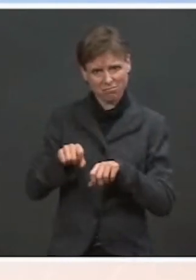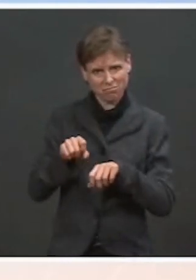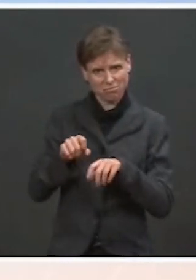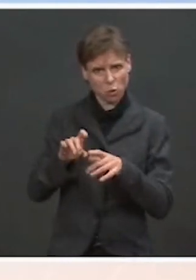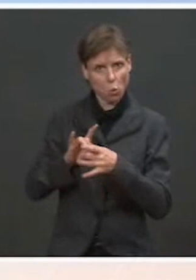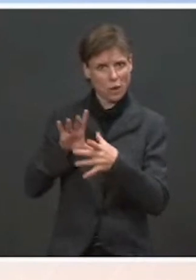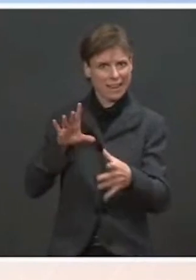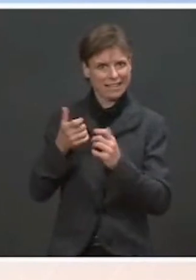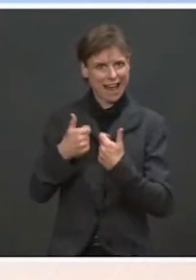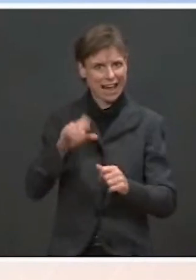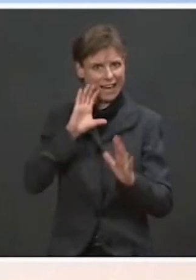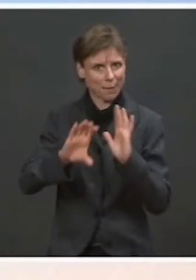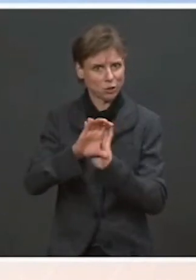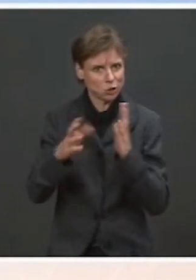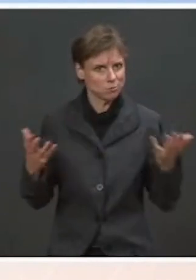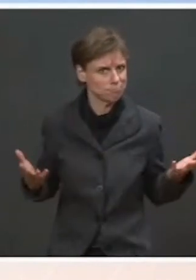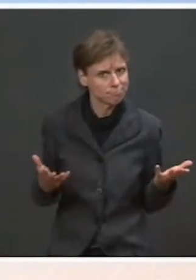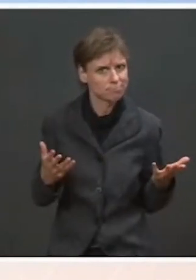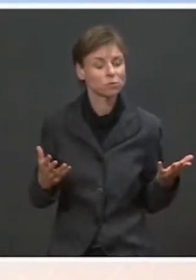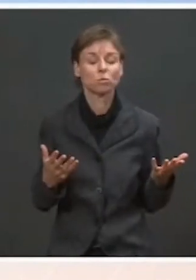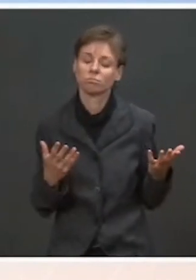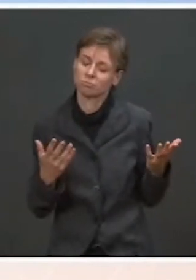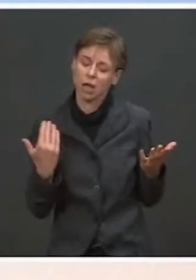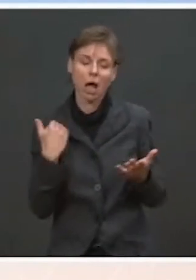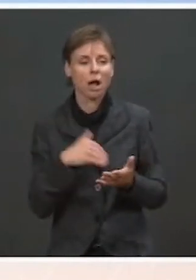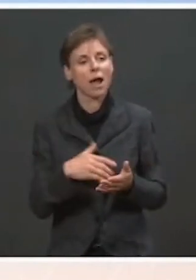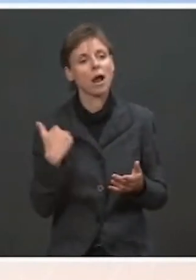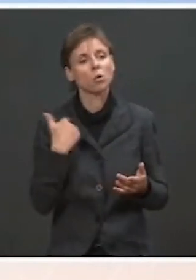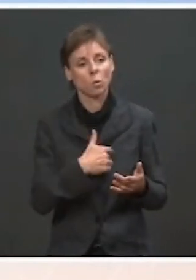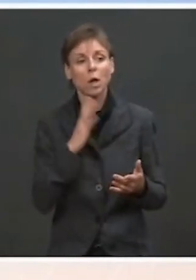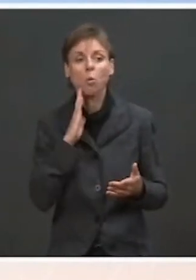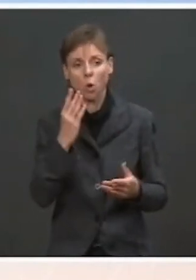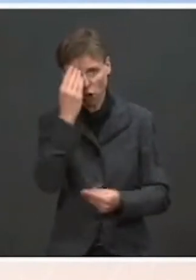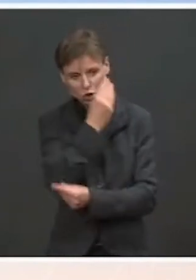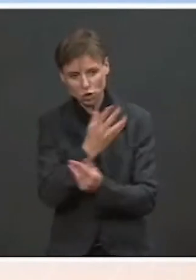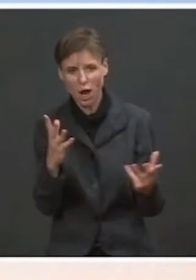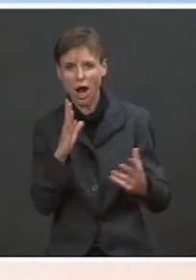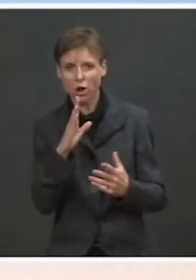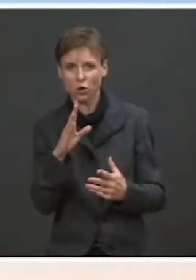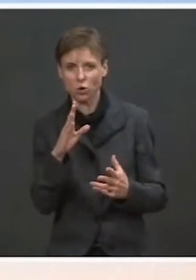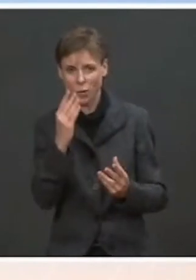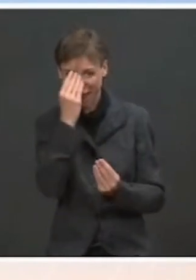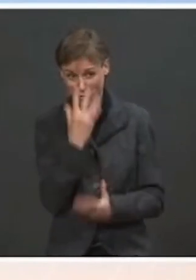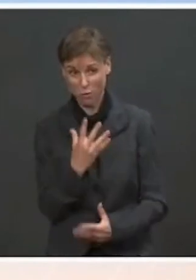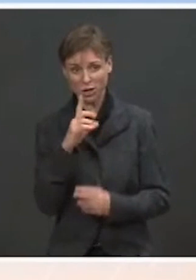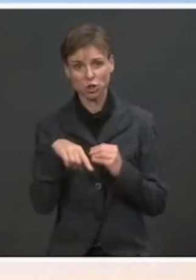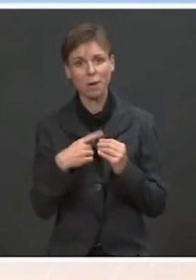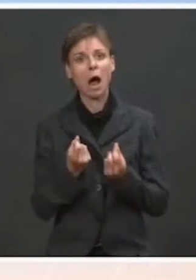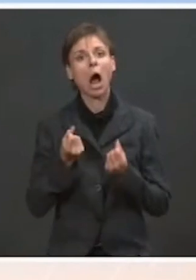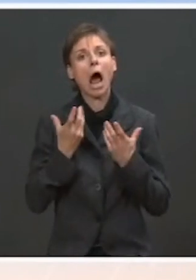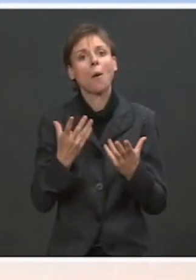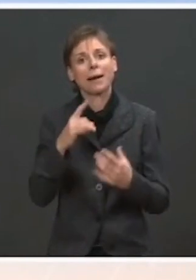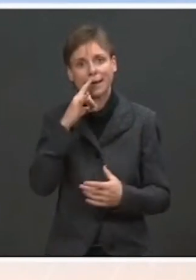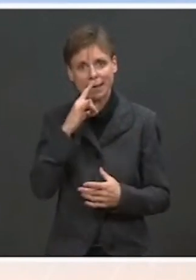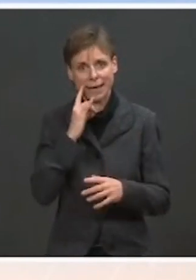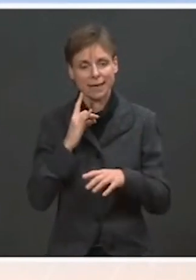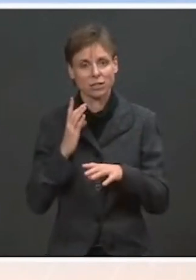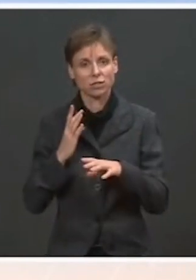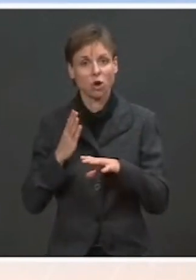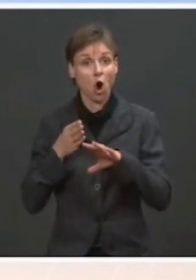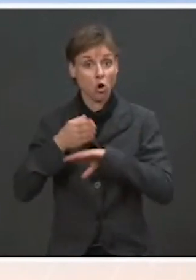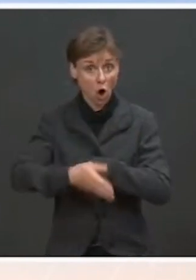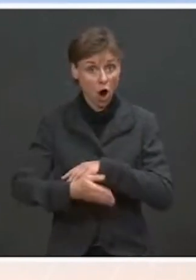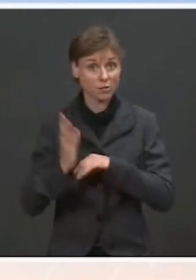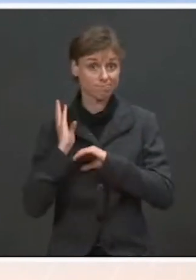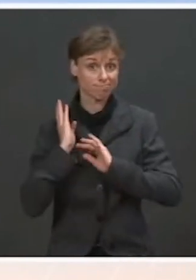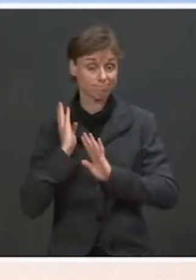Again, we remain committed to sharing with all of you data on the number of kids crossing the border, the steps we're taking,